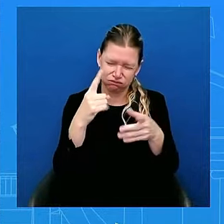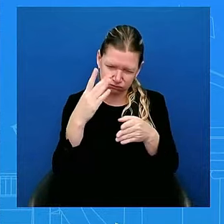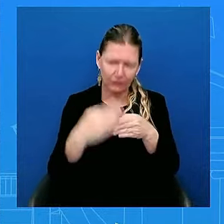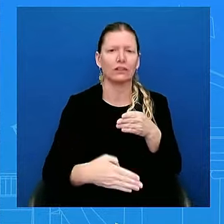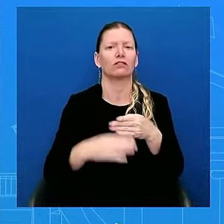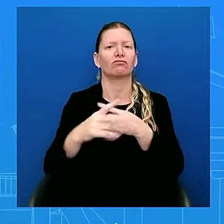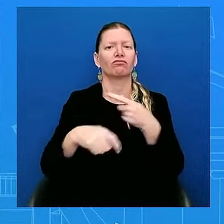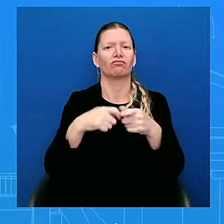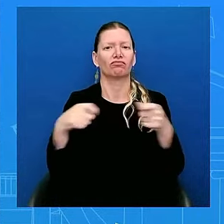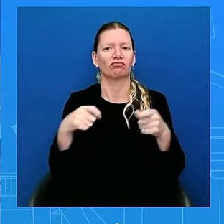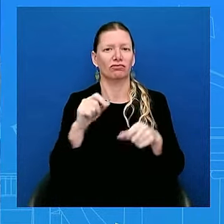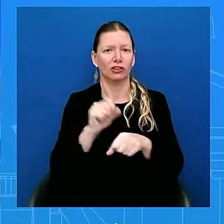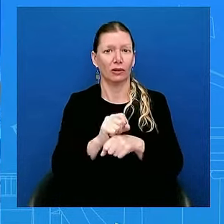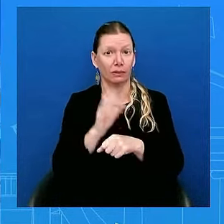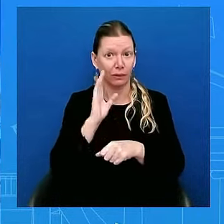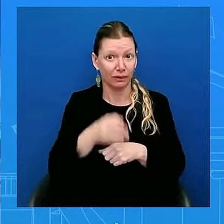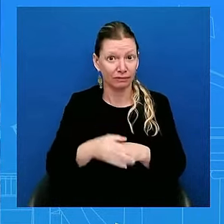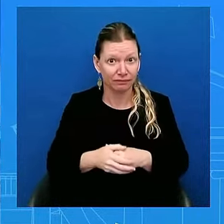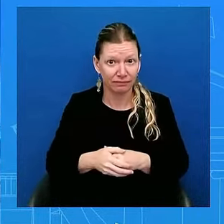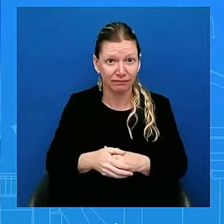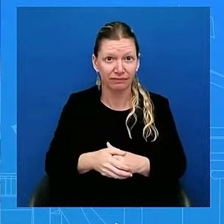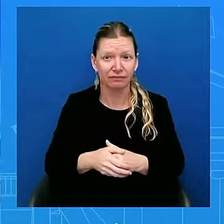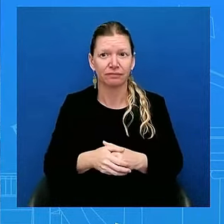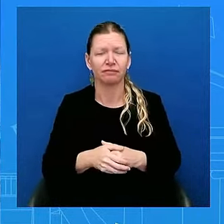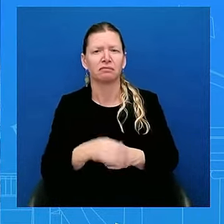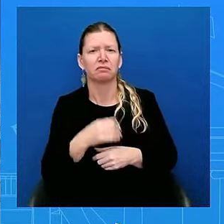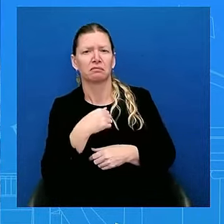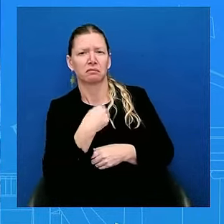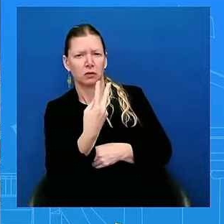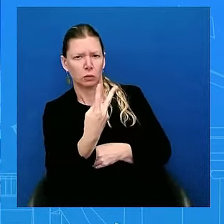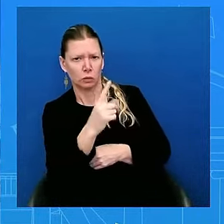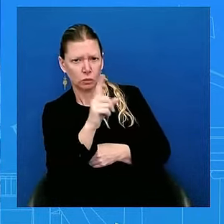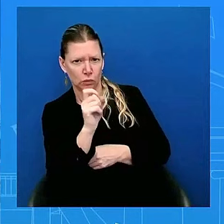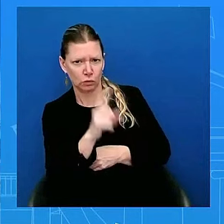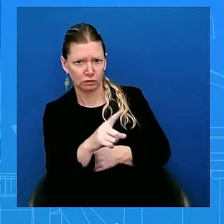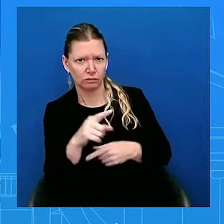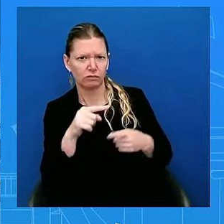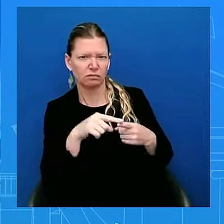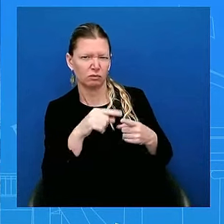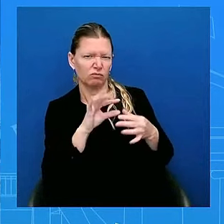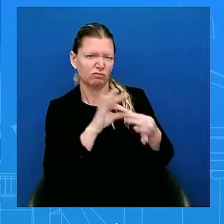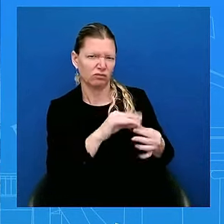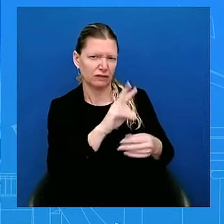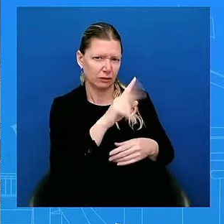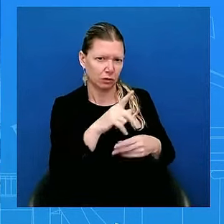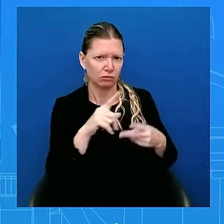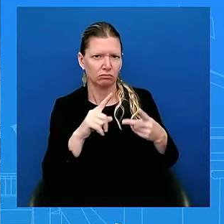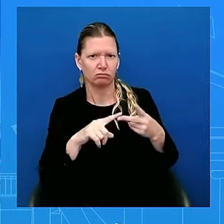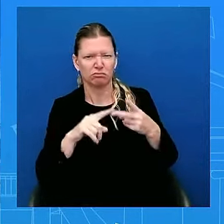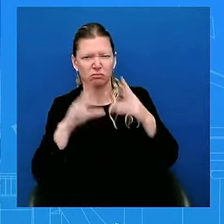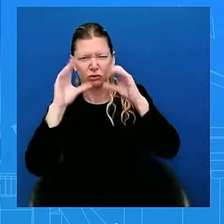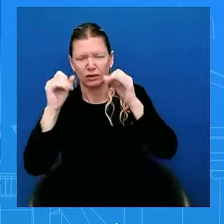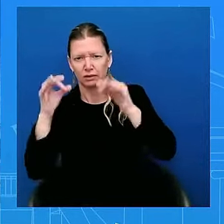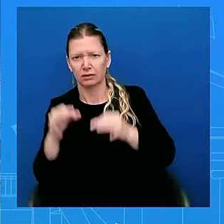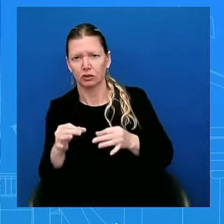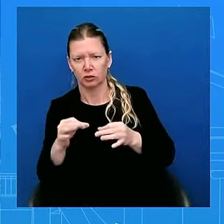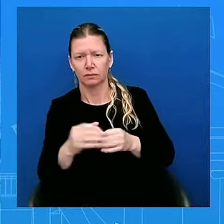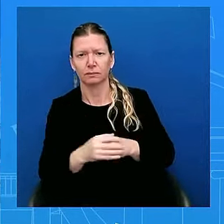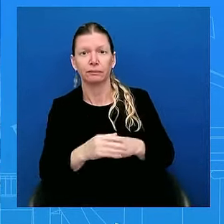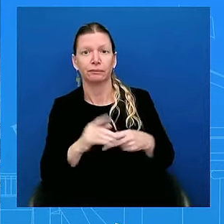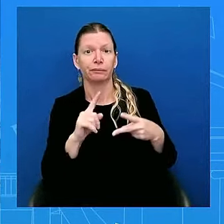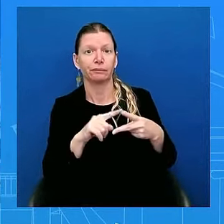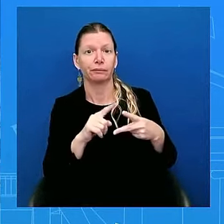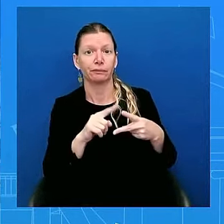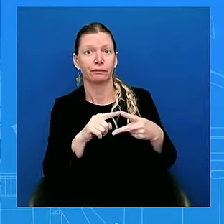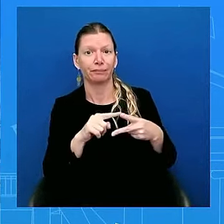Karine. I have two questions. One on the vice president and then one on the president's decision. First, it's clear that President Biden and Vice President